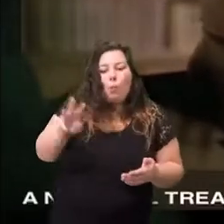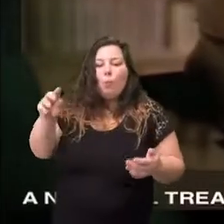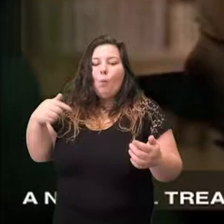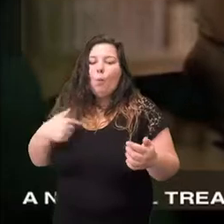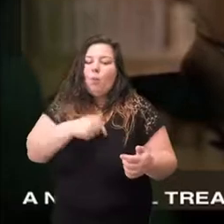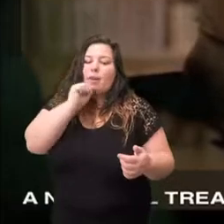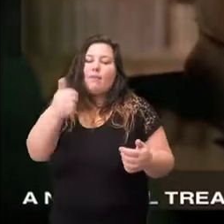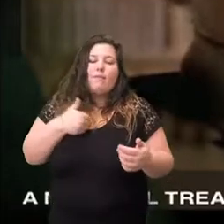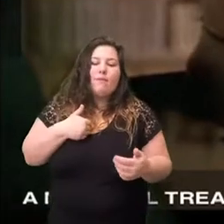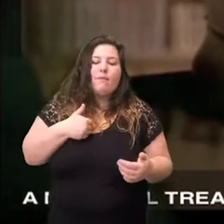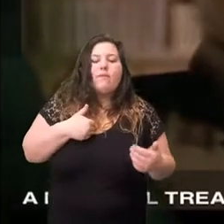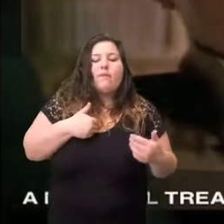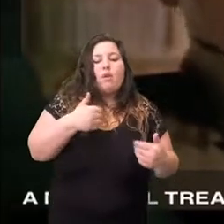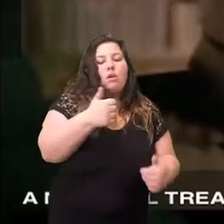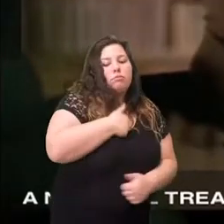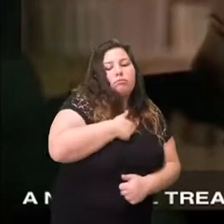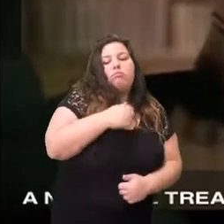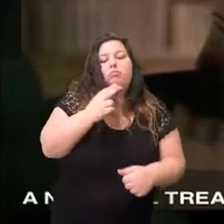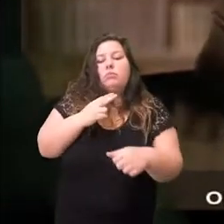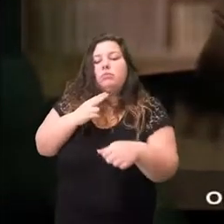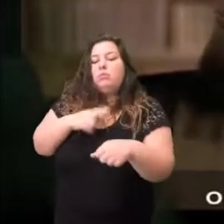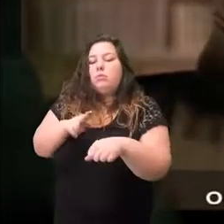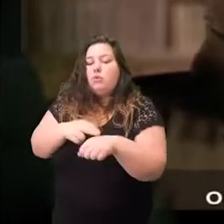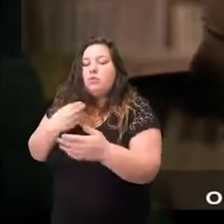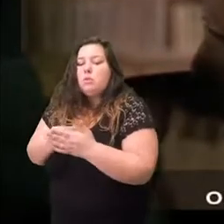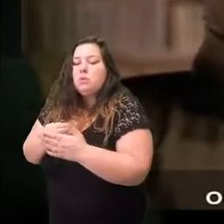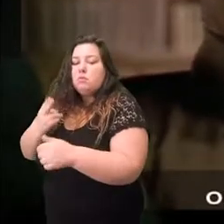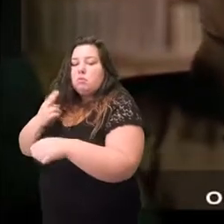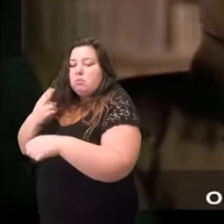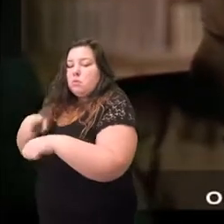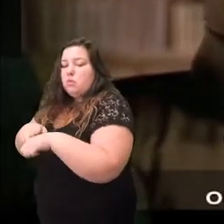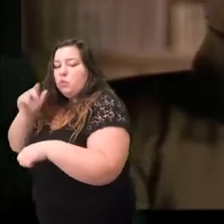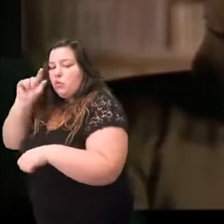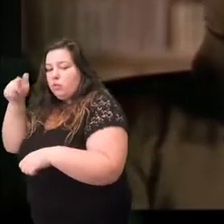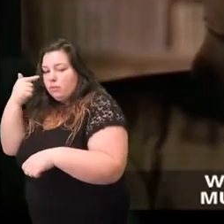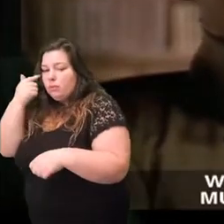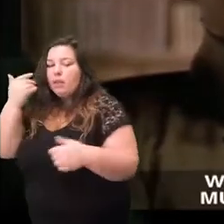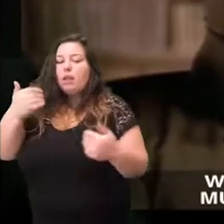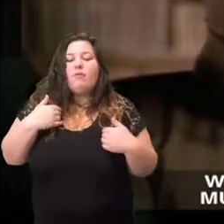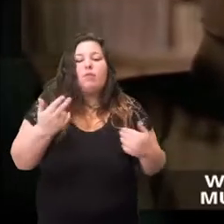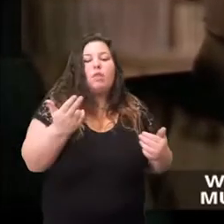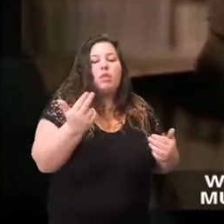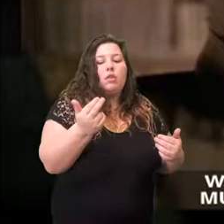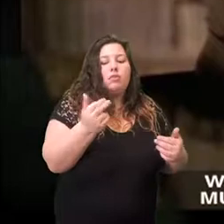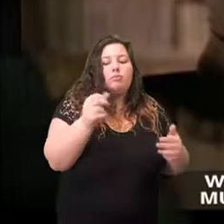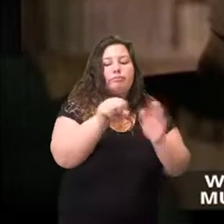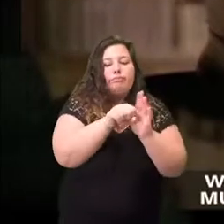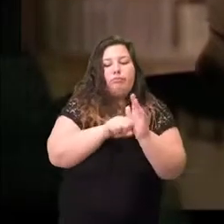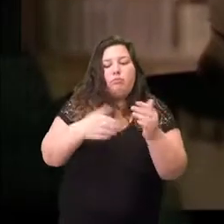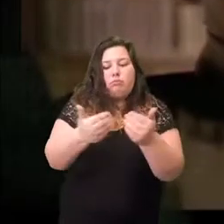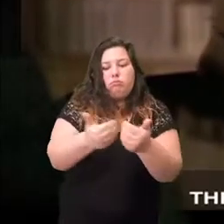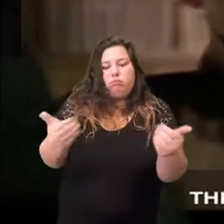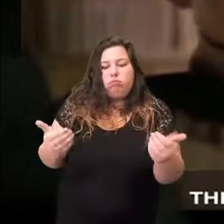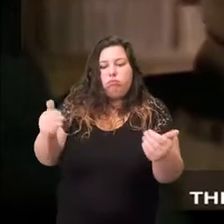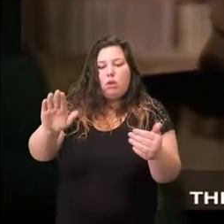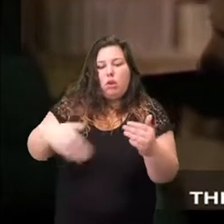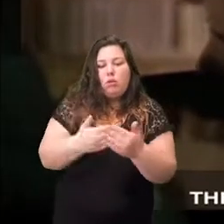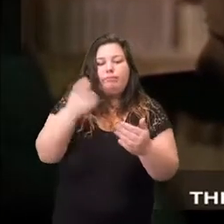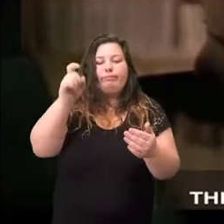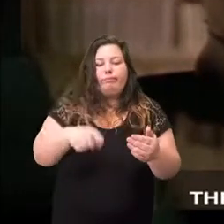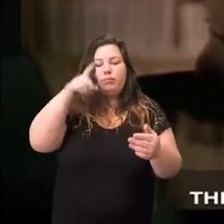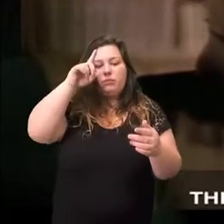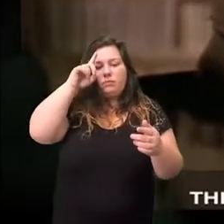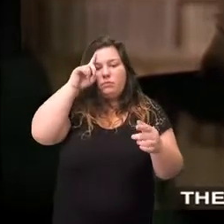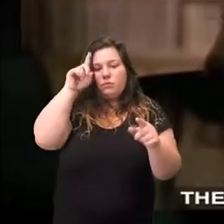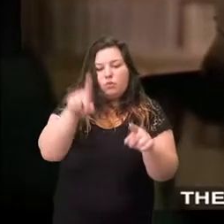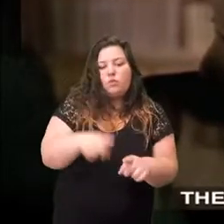troops a national treasury or even a national government we have a shadow of a federal government where 13 petty republics must agree on every point of every measure